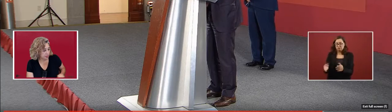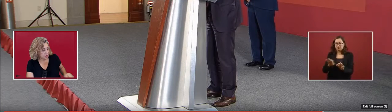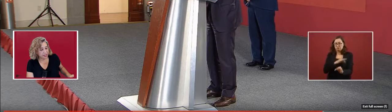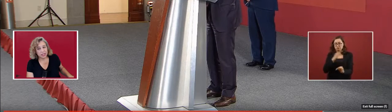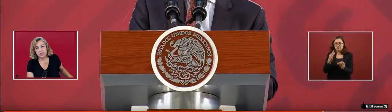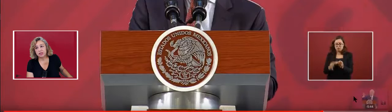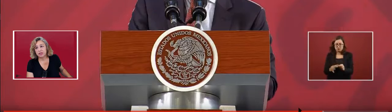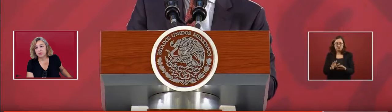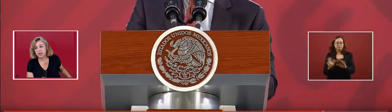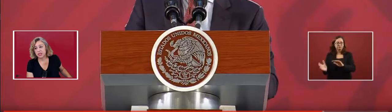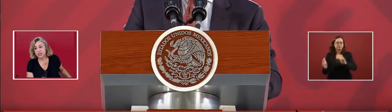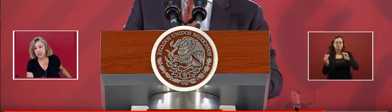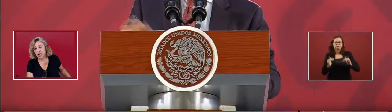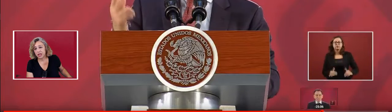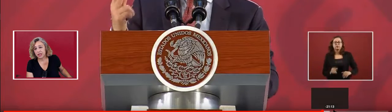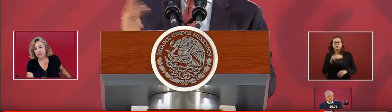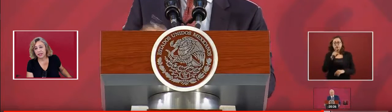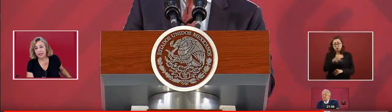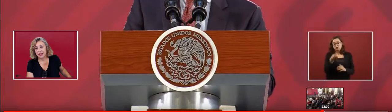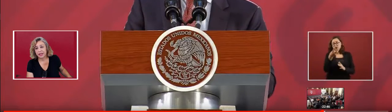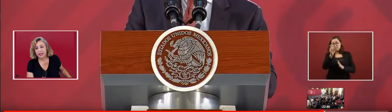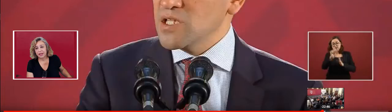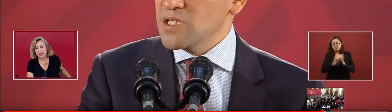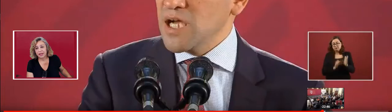It's still too much talk.